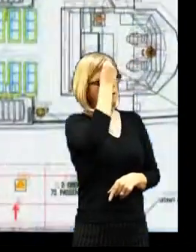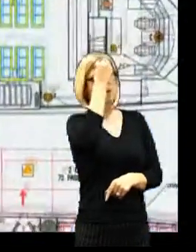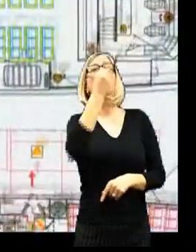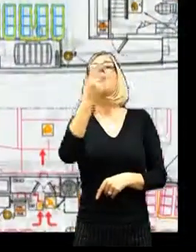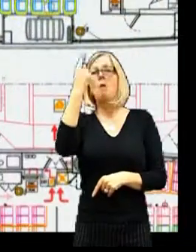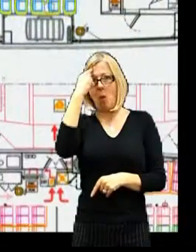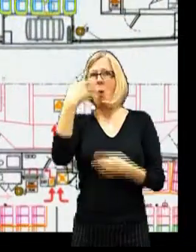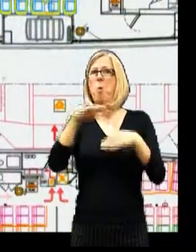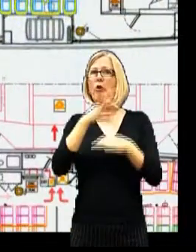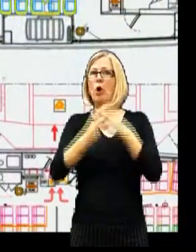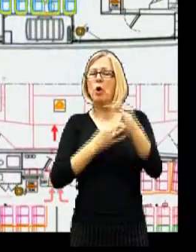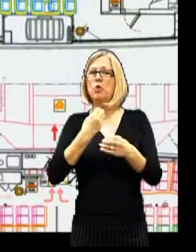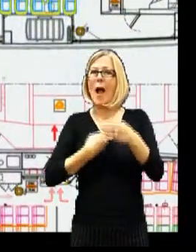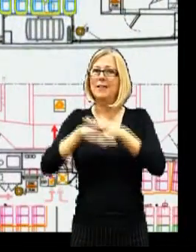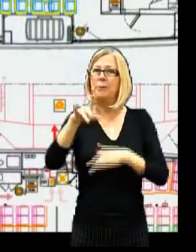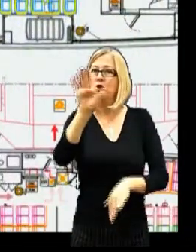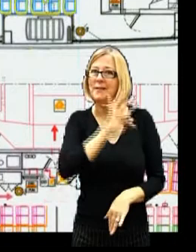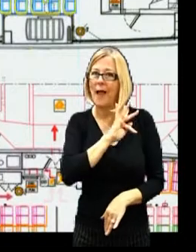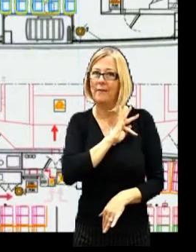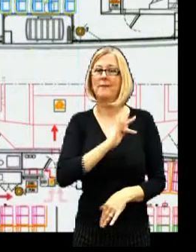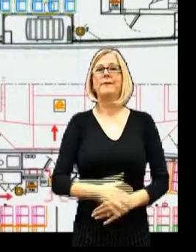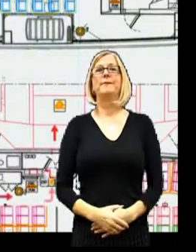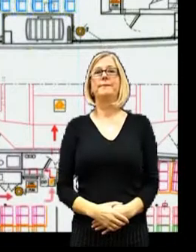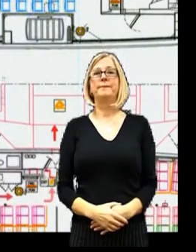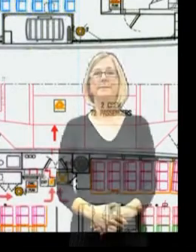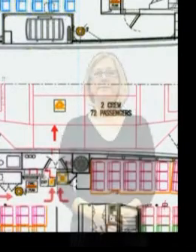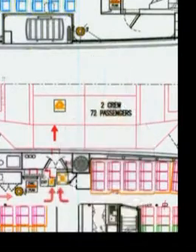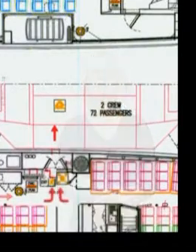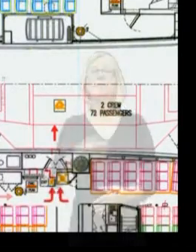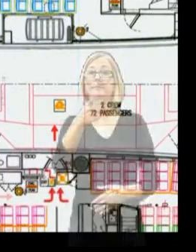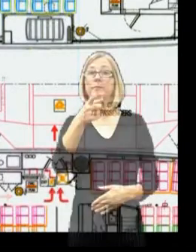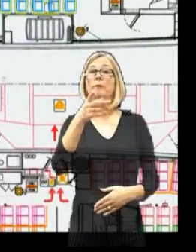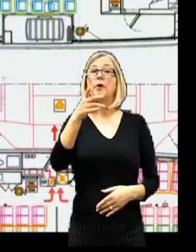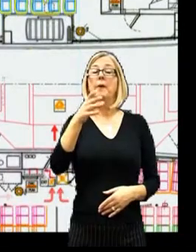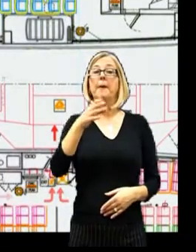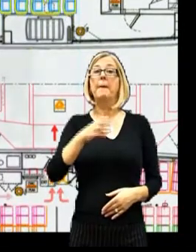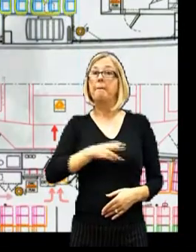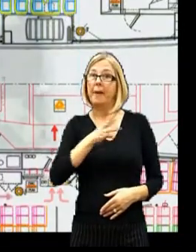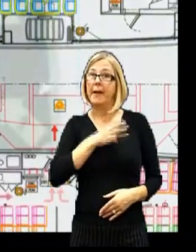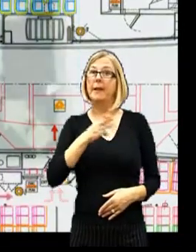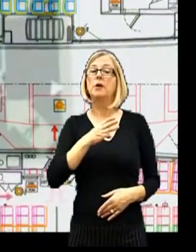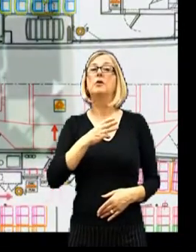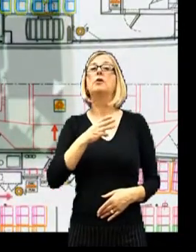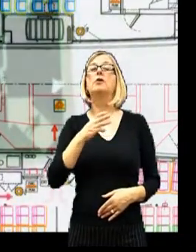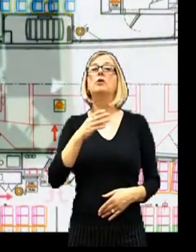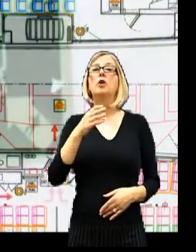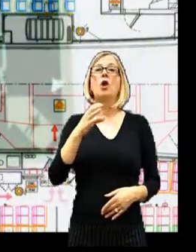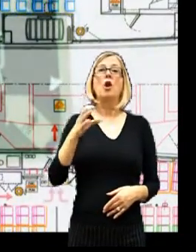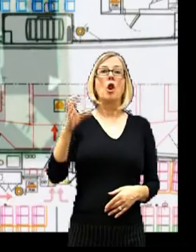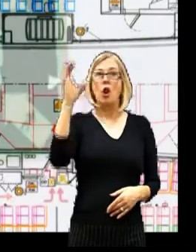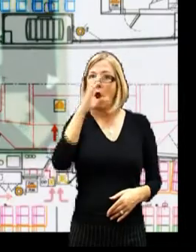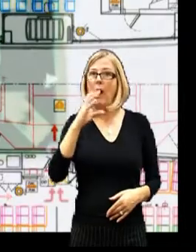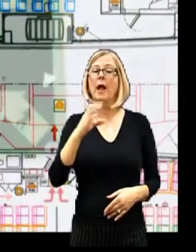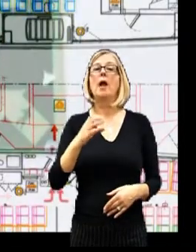Please be aware of the location of your seat and its colour code and take note of the route to your assigned evacuation